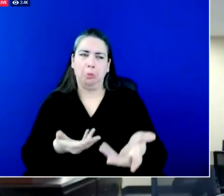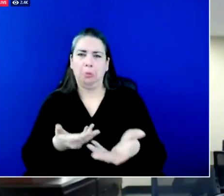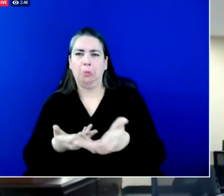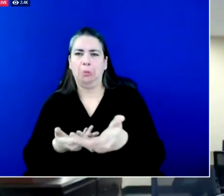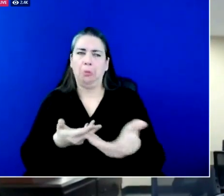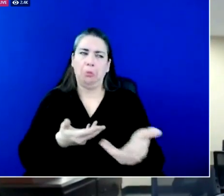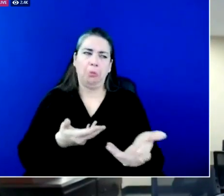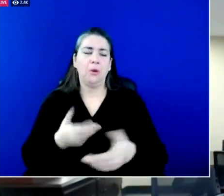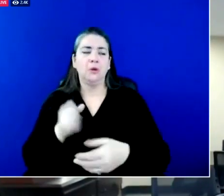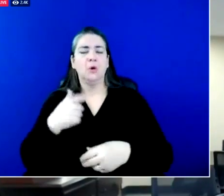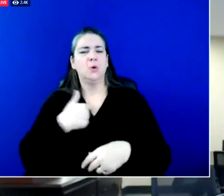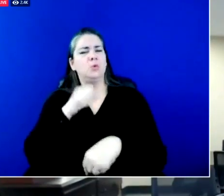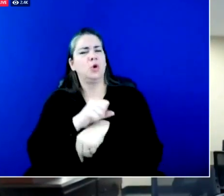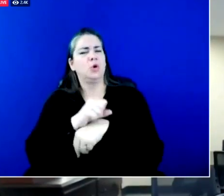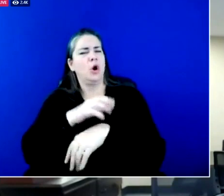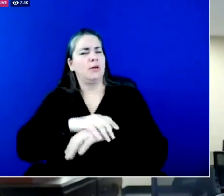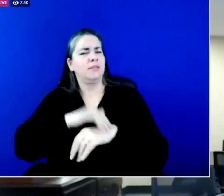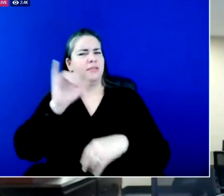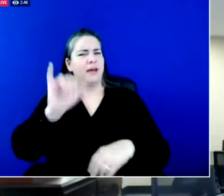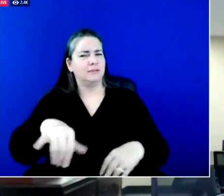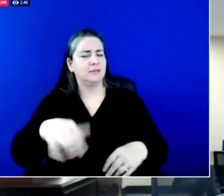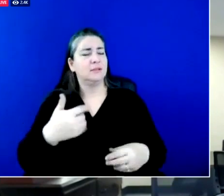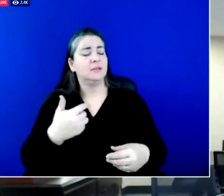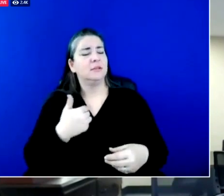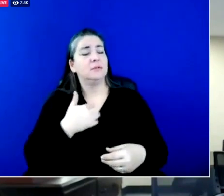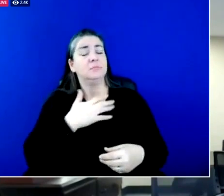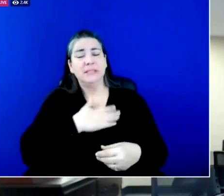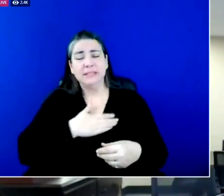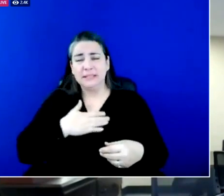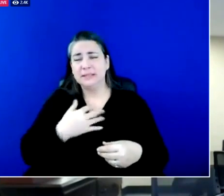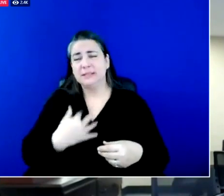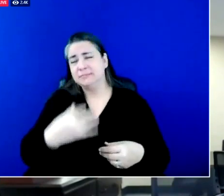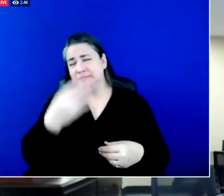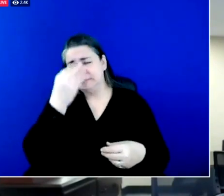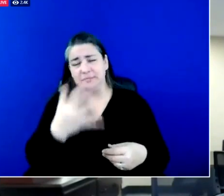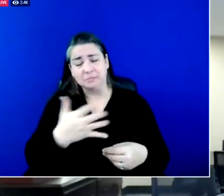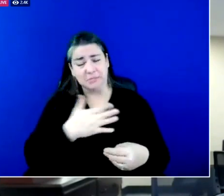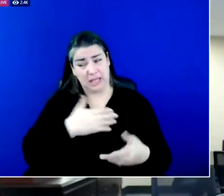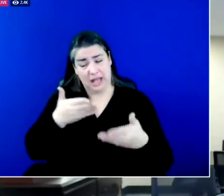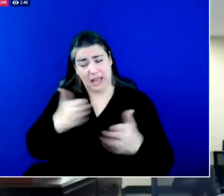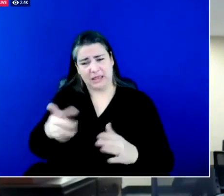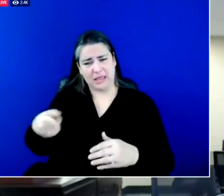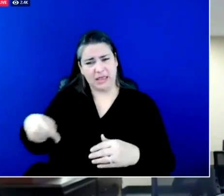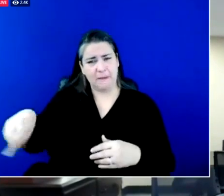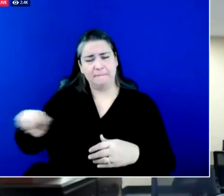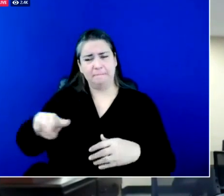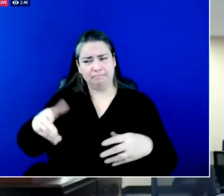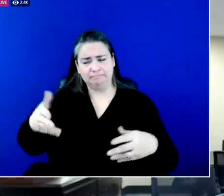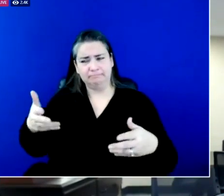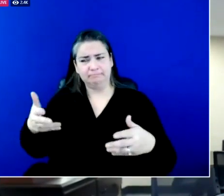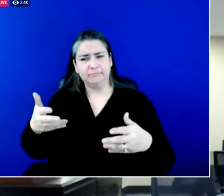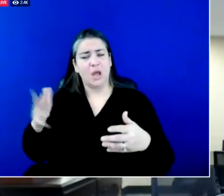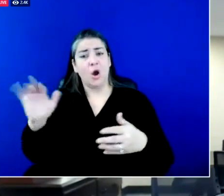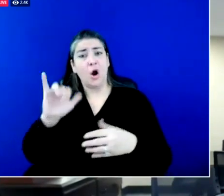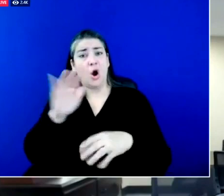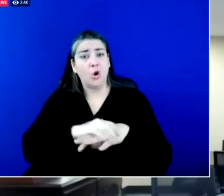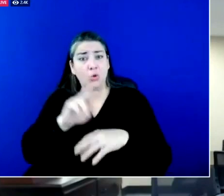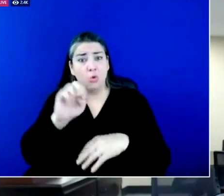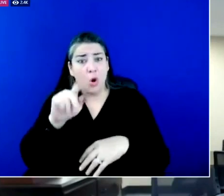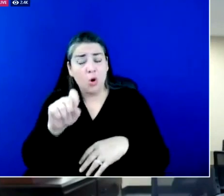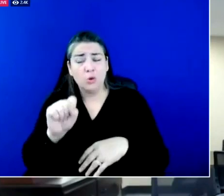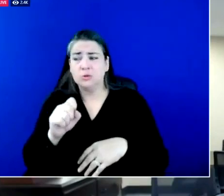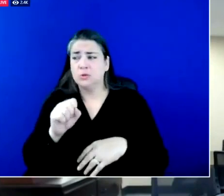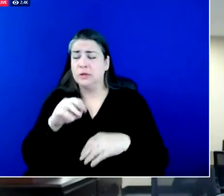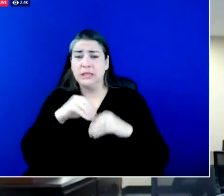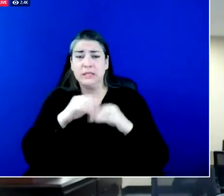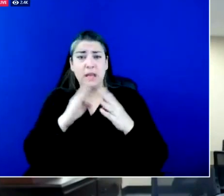is please uh give them uh passage on the the interstates and in your neighborhoods uh to get